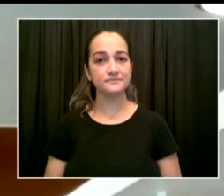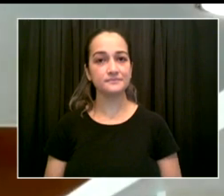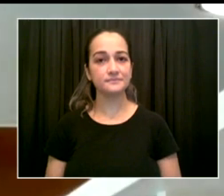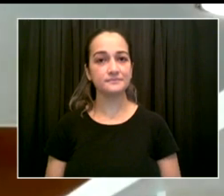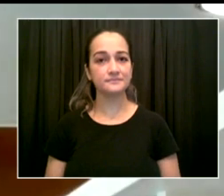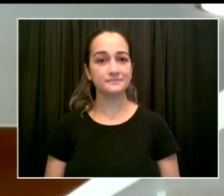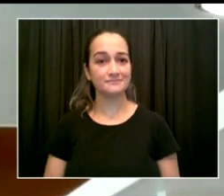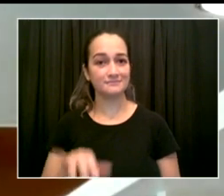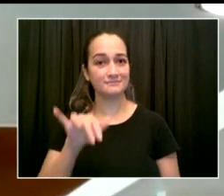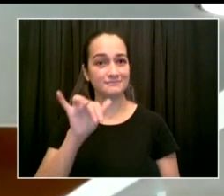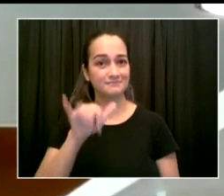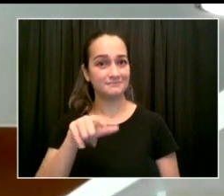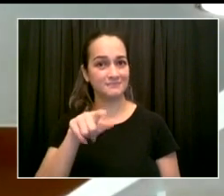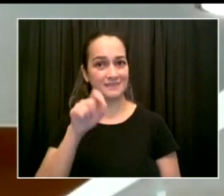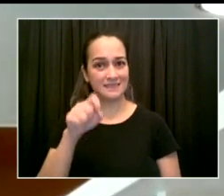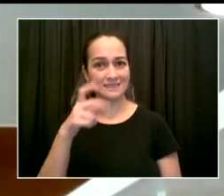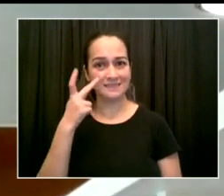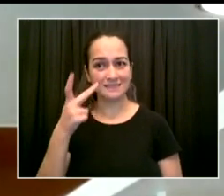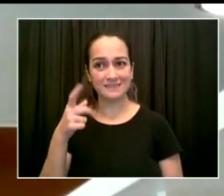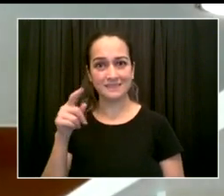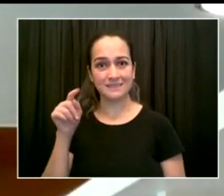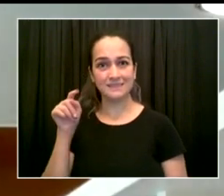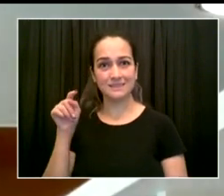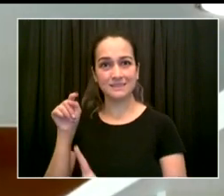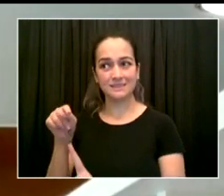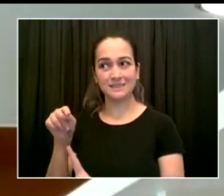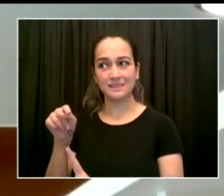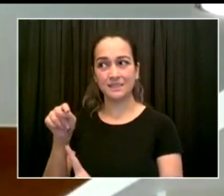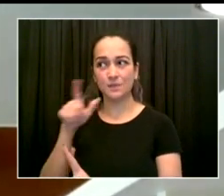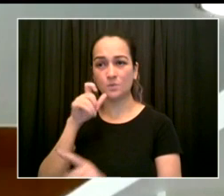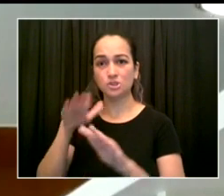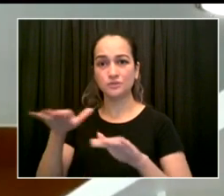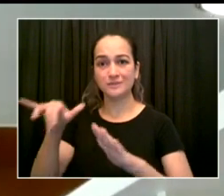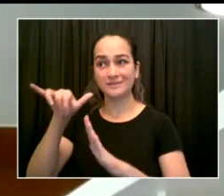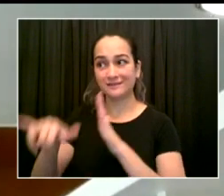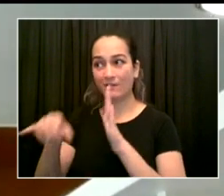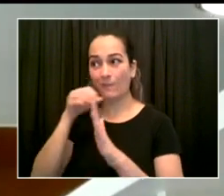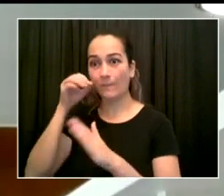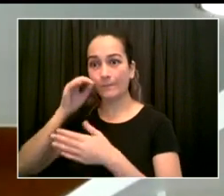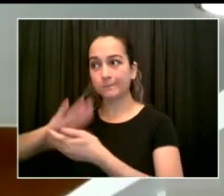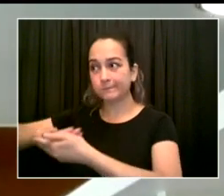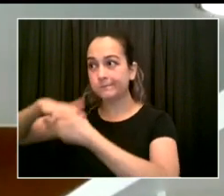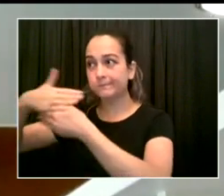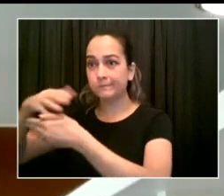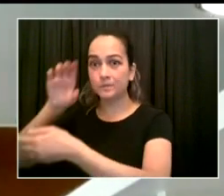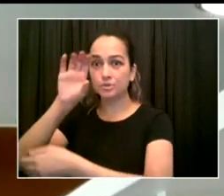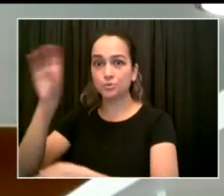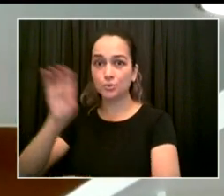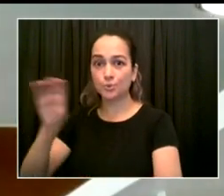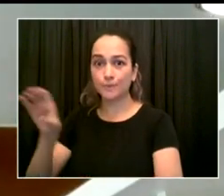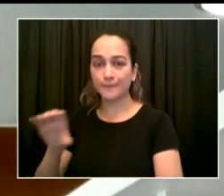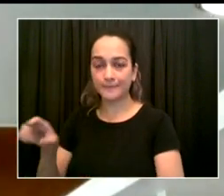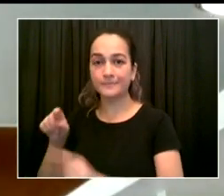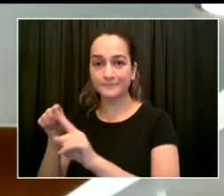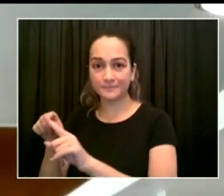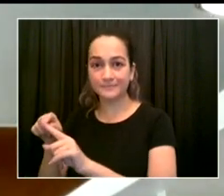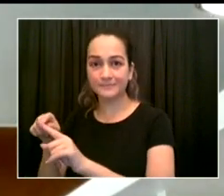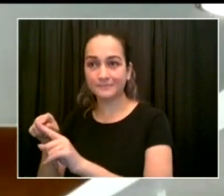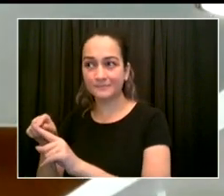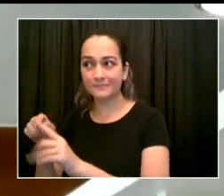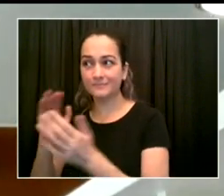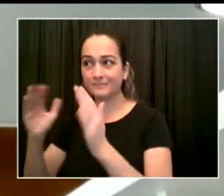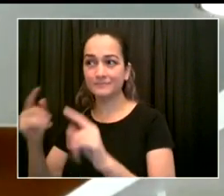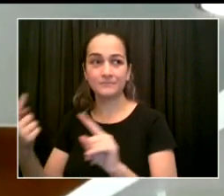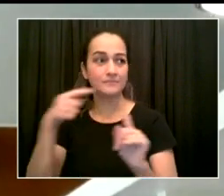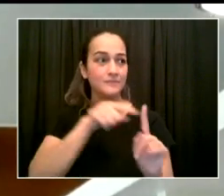of contracting COVID than our students and teachers who were in-person in our schools last year. Now, there's